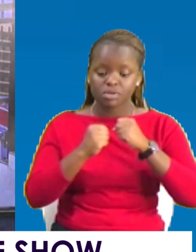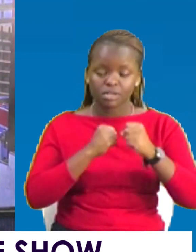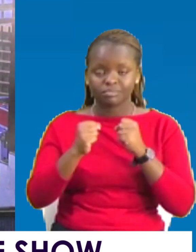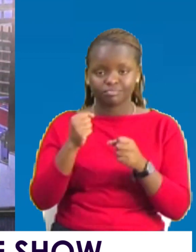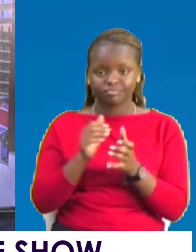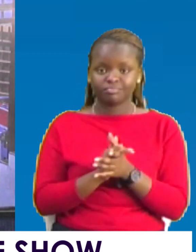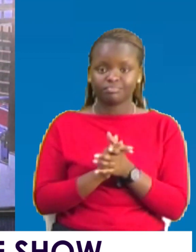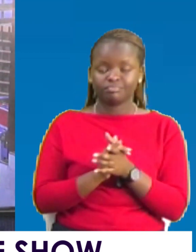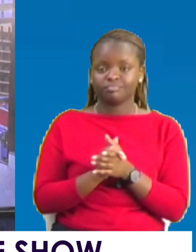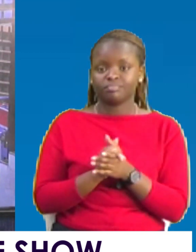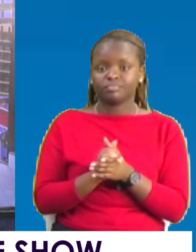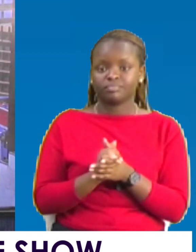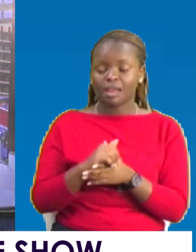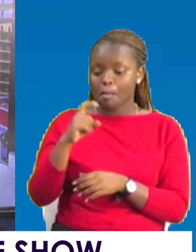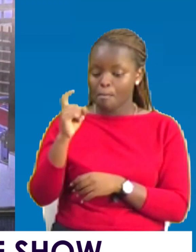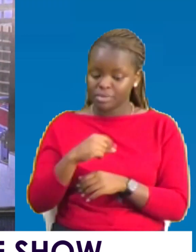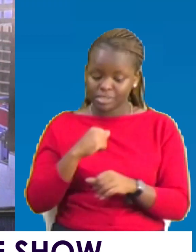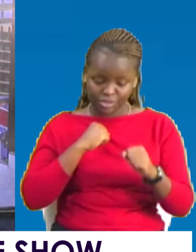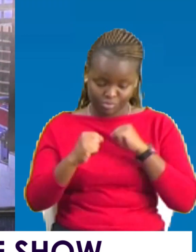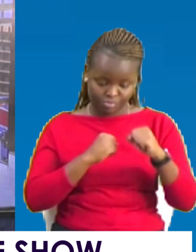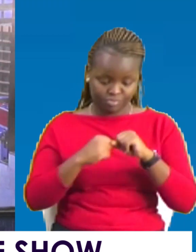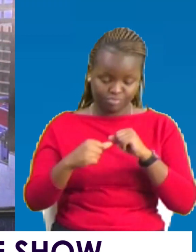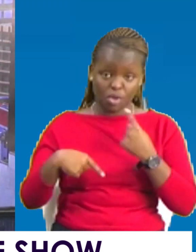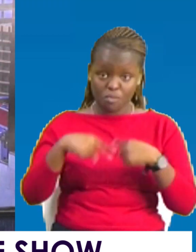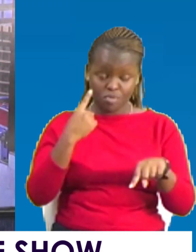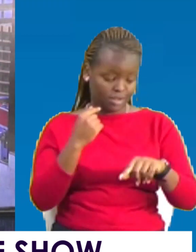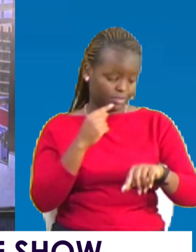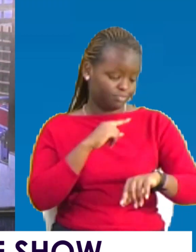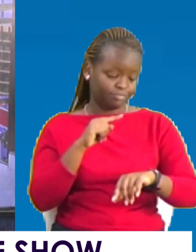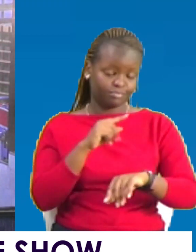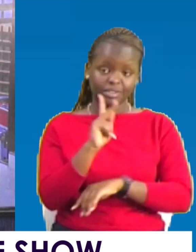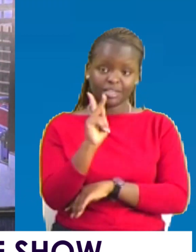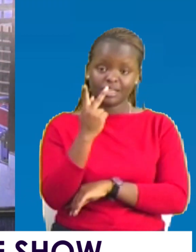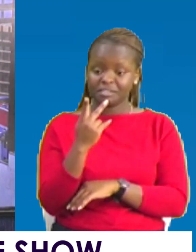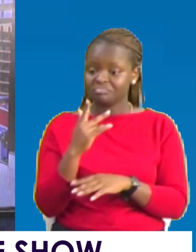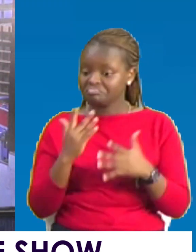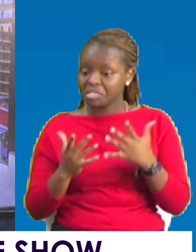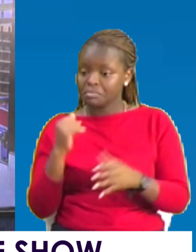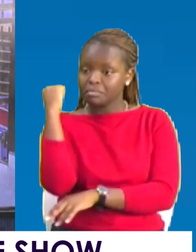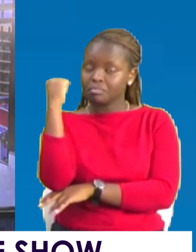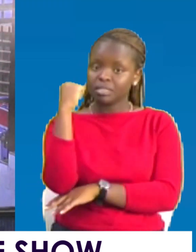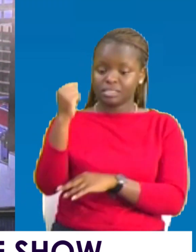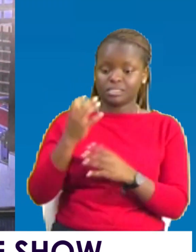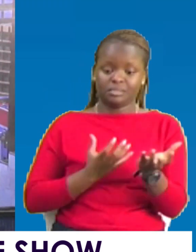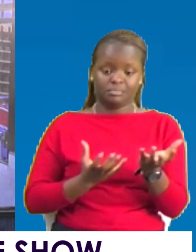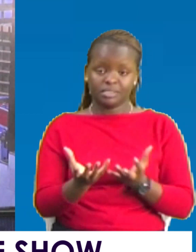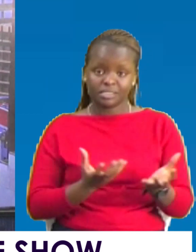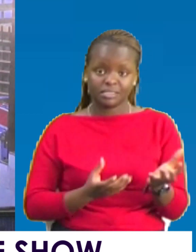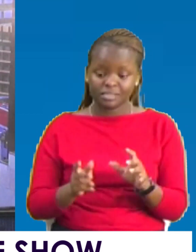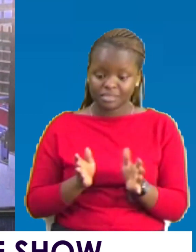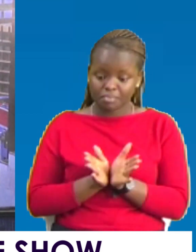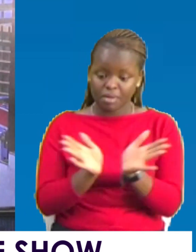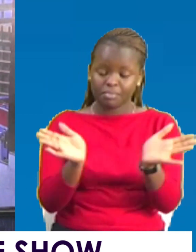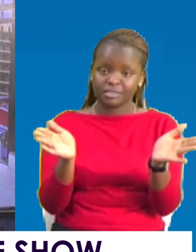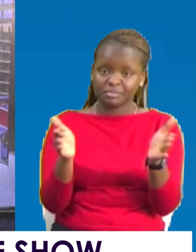the island. You have to conquer Kenya now. Whether you are in politics. Whether you are in business. Whether you are in the public or